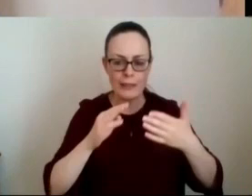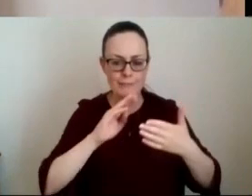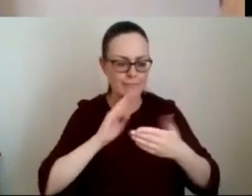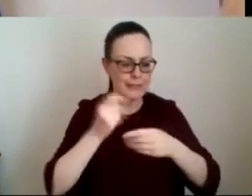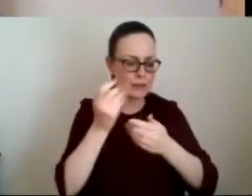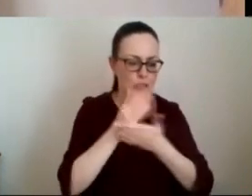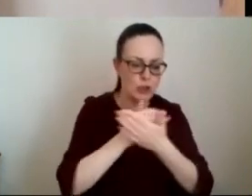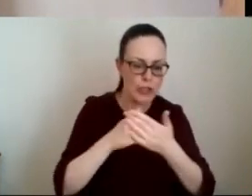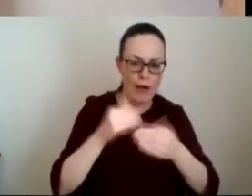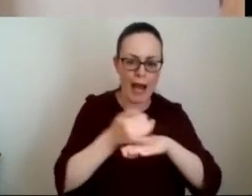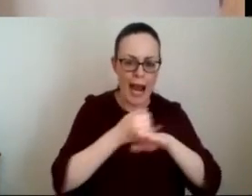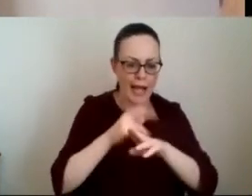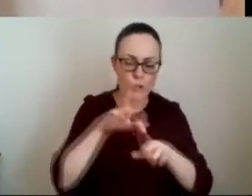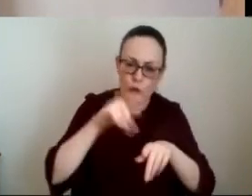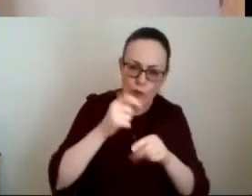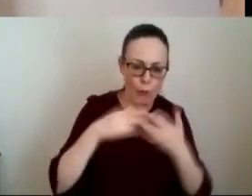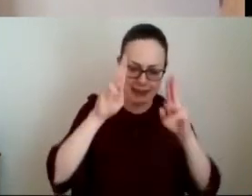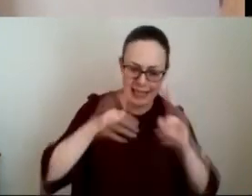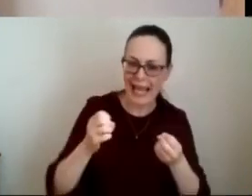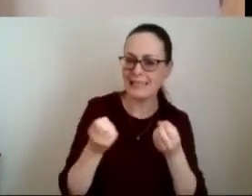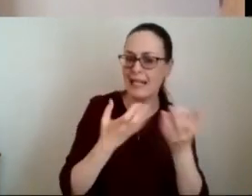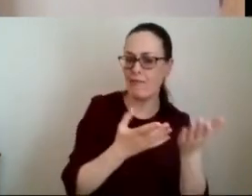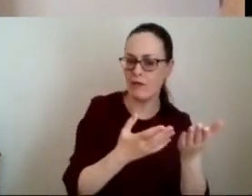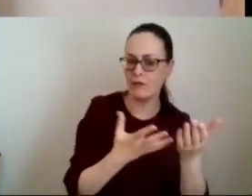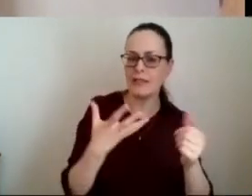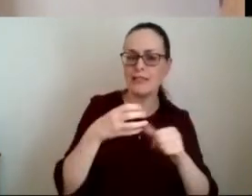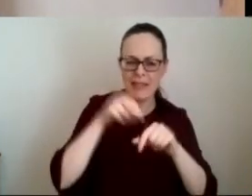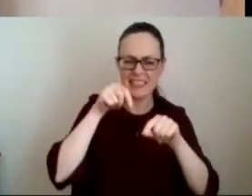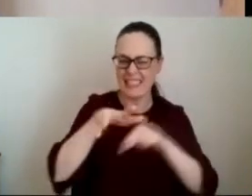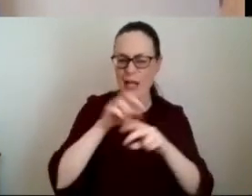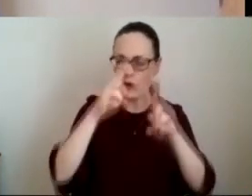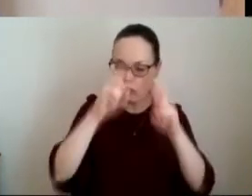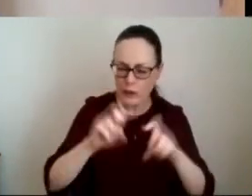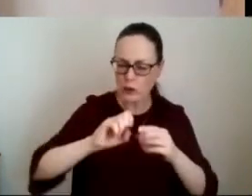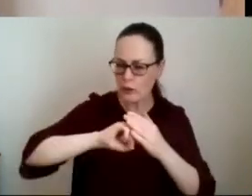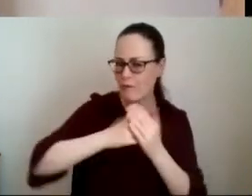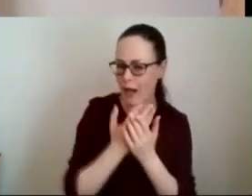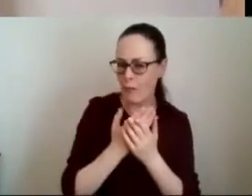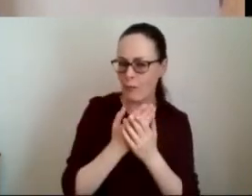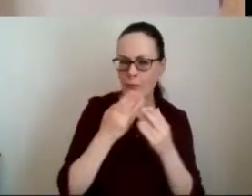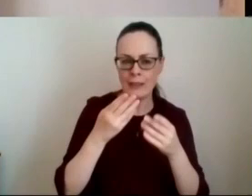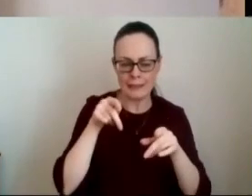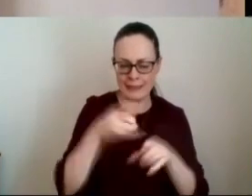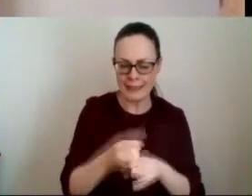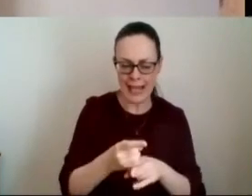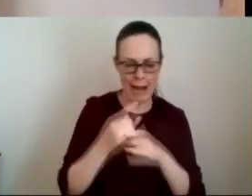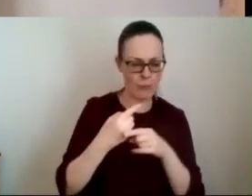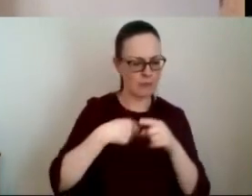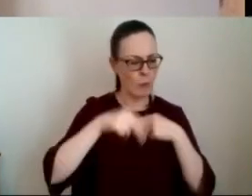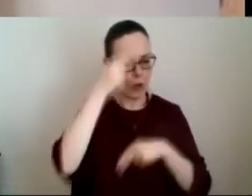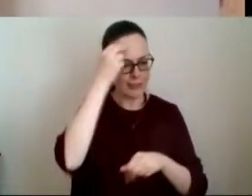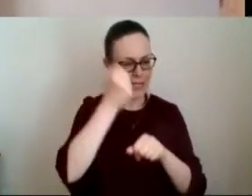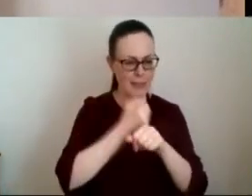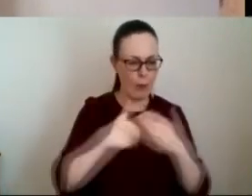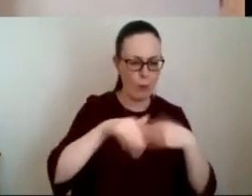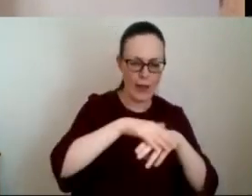deliver in terms i think particularly here in research and development helping us to understand where the needs are and how they